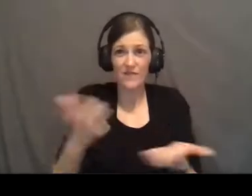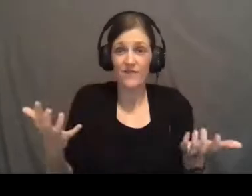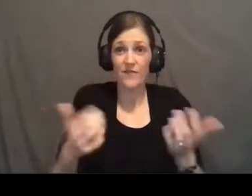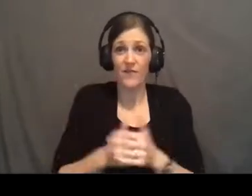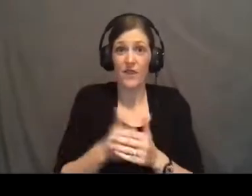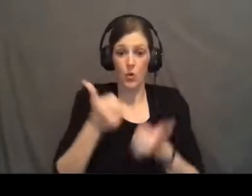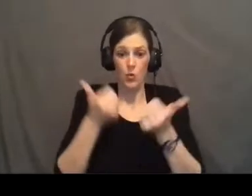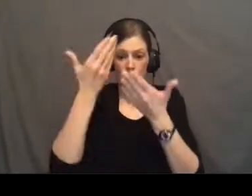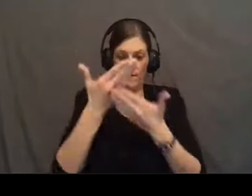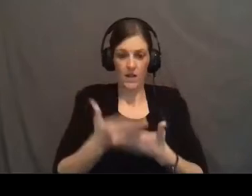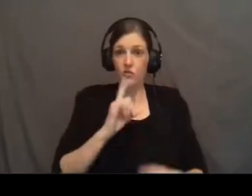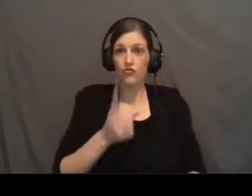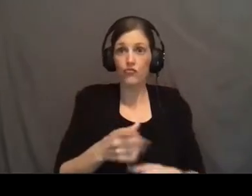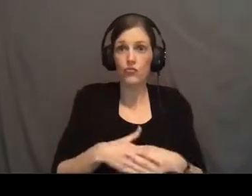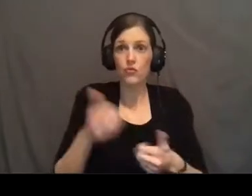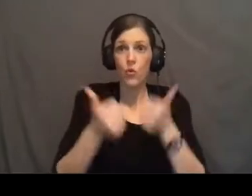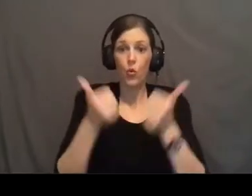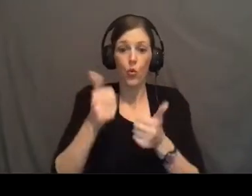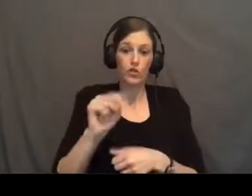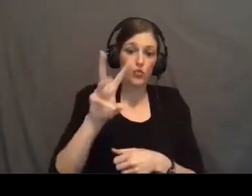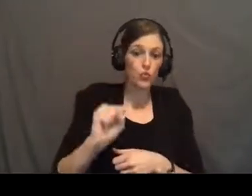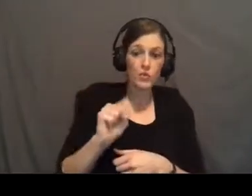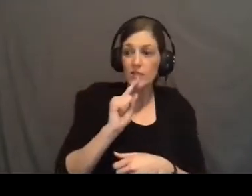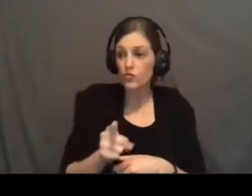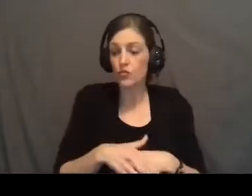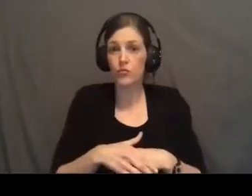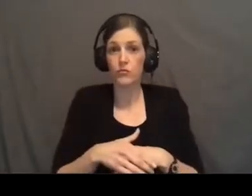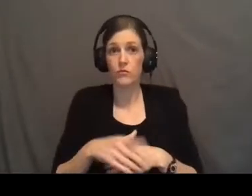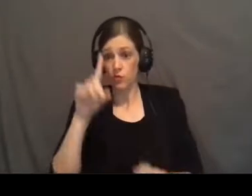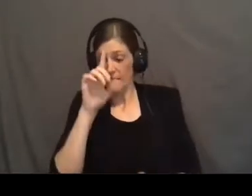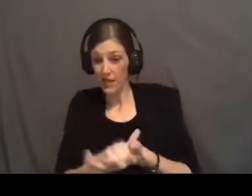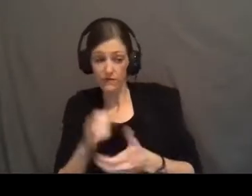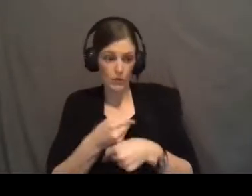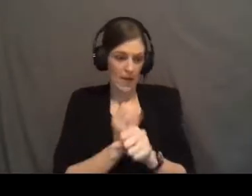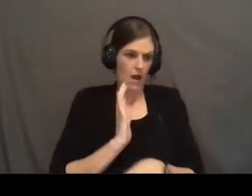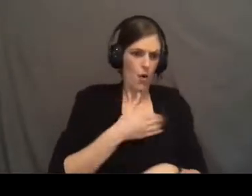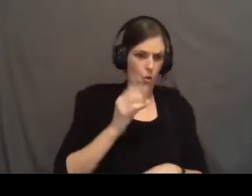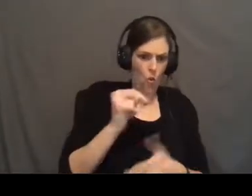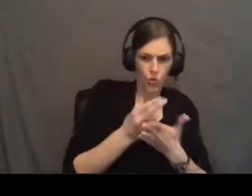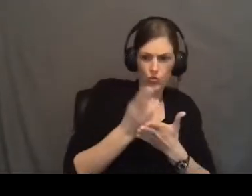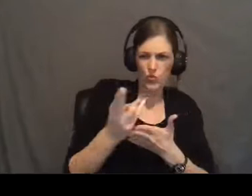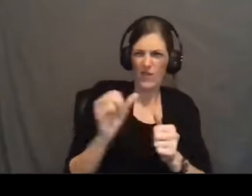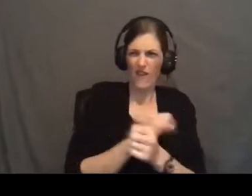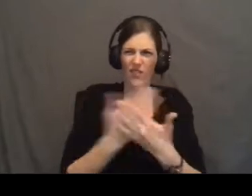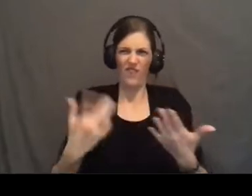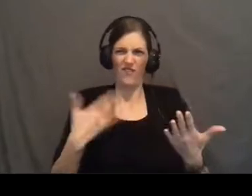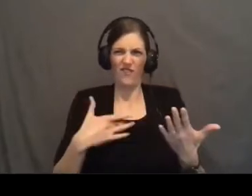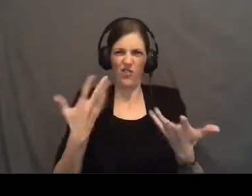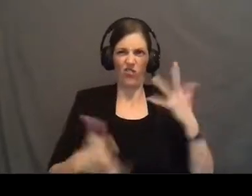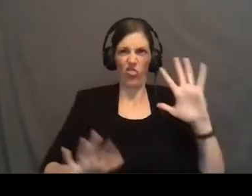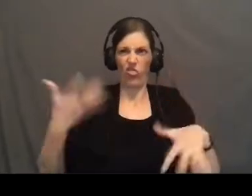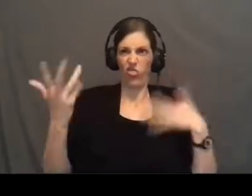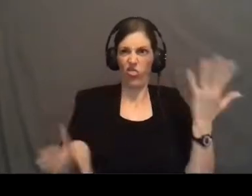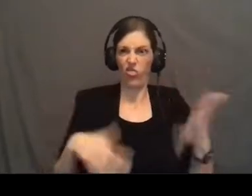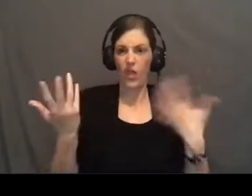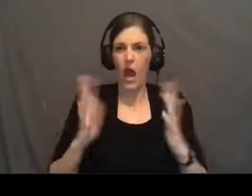Which facts are true? Which news station's true? What do we believe? Do we create our own truth? Everything feels all relative and all squishy. So how do